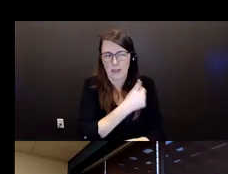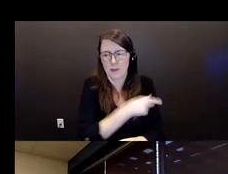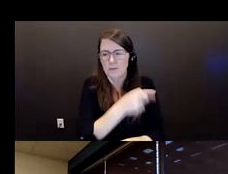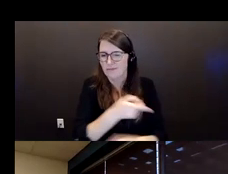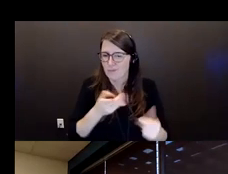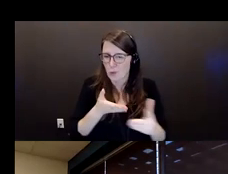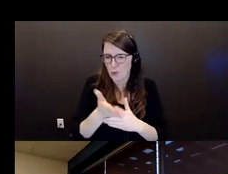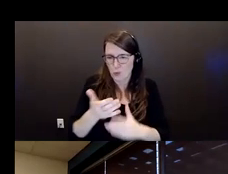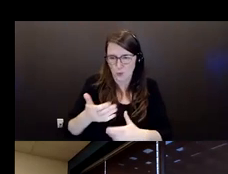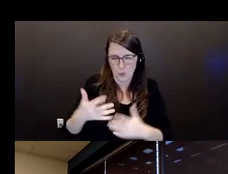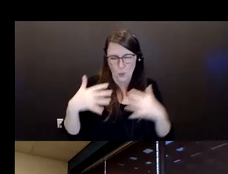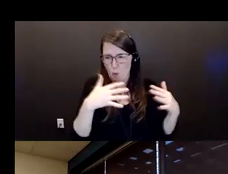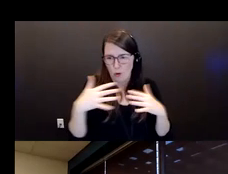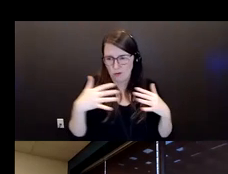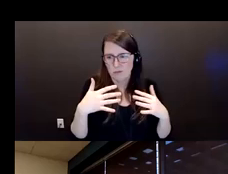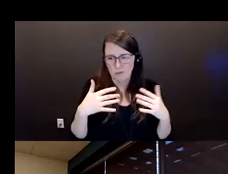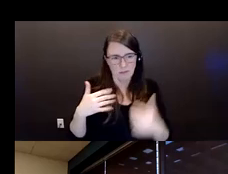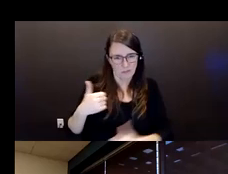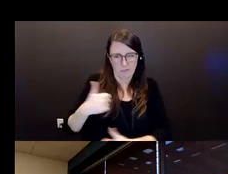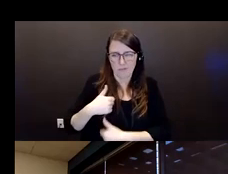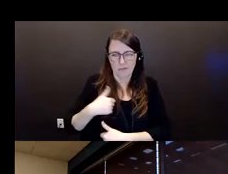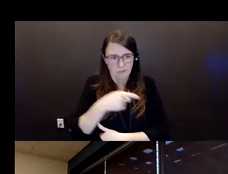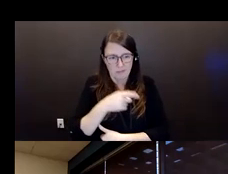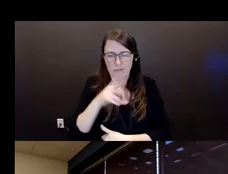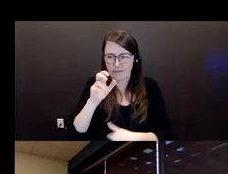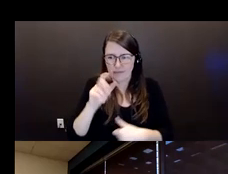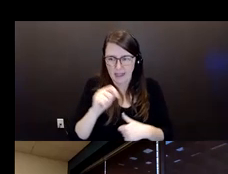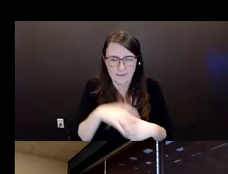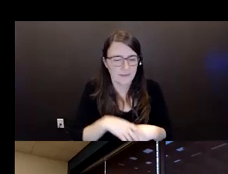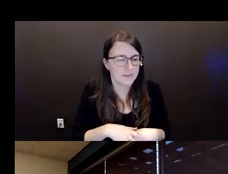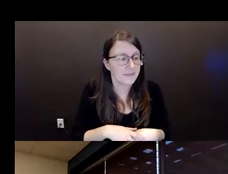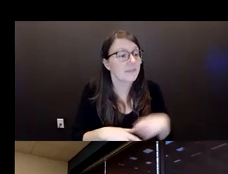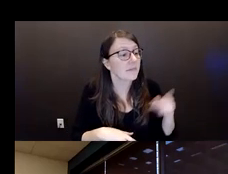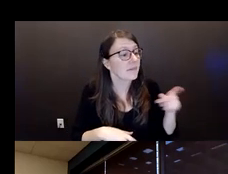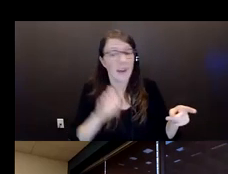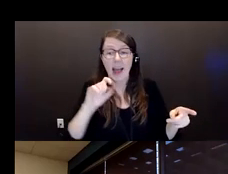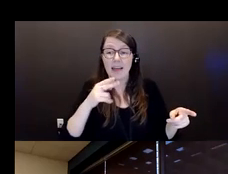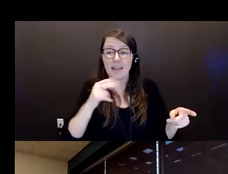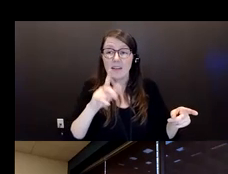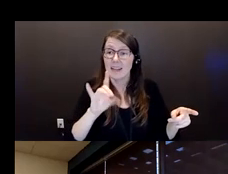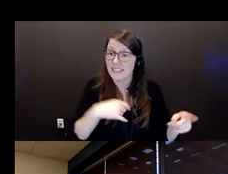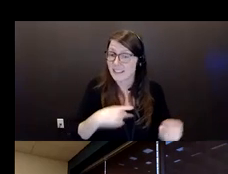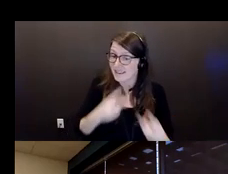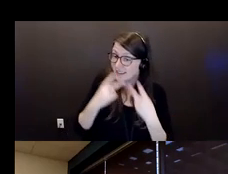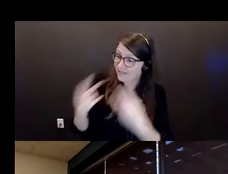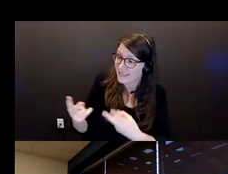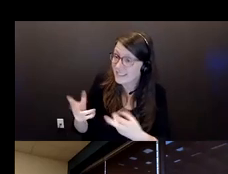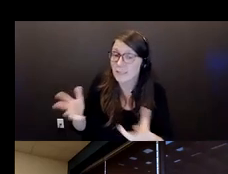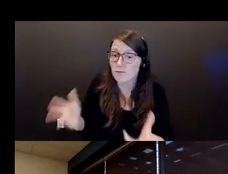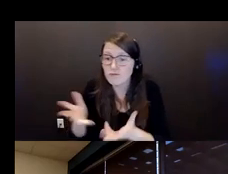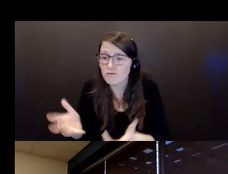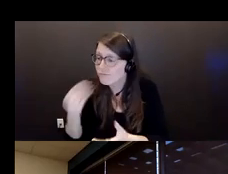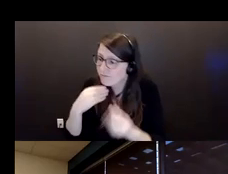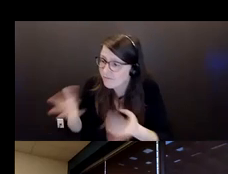time. And Ethel used to come and literally sit with me, try to encourage me to eat dinner,